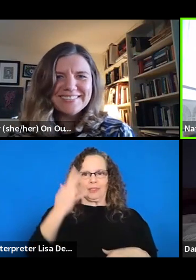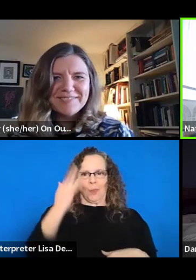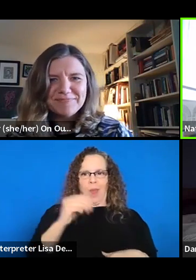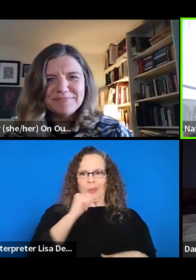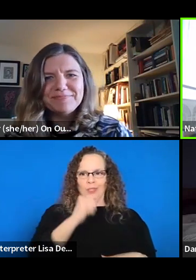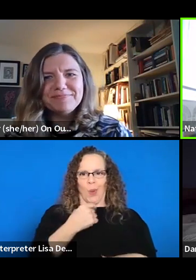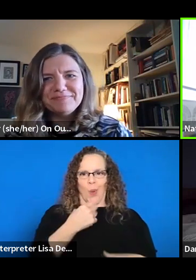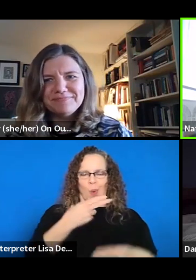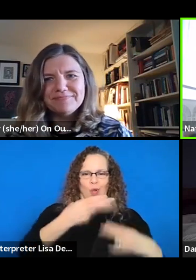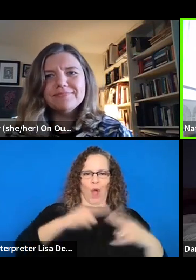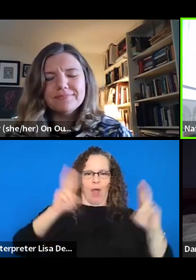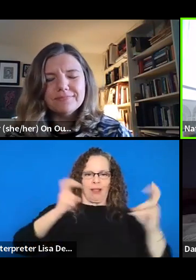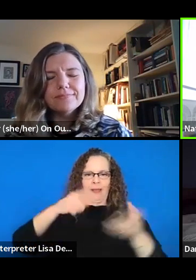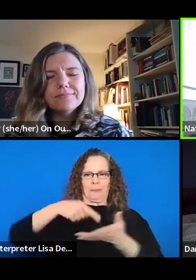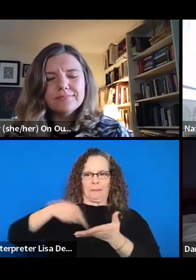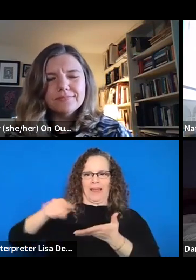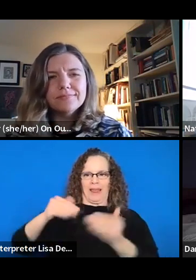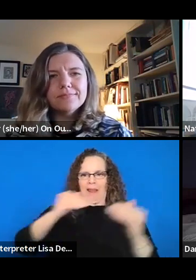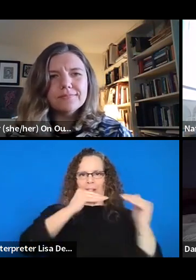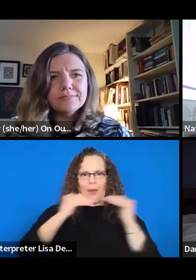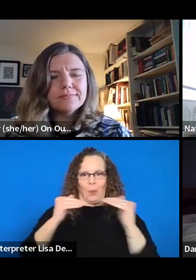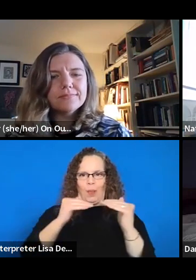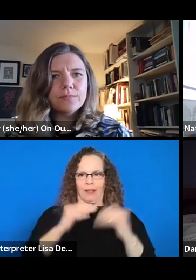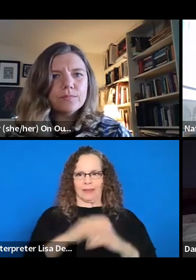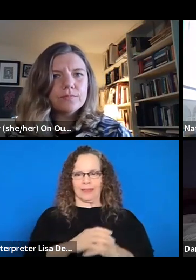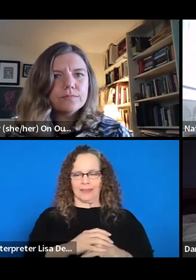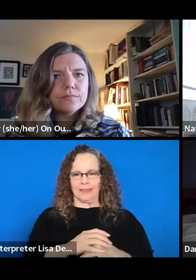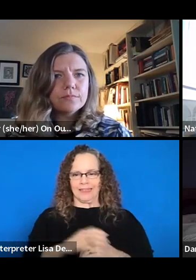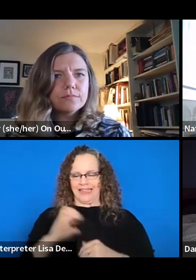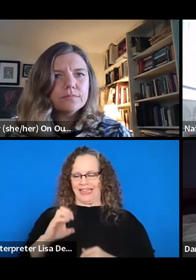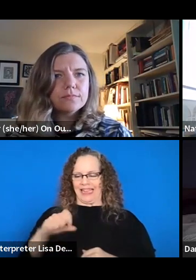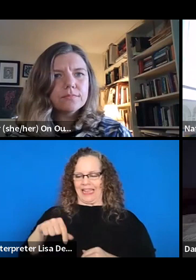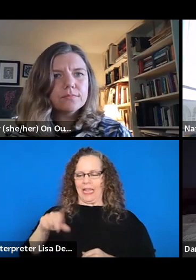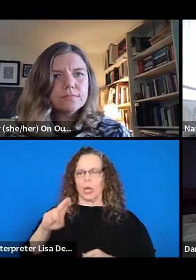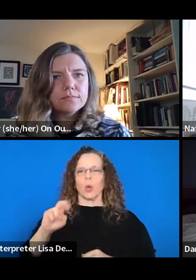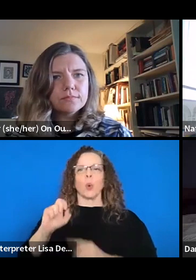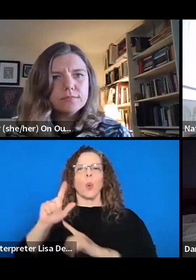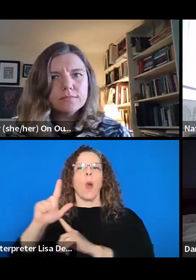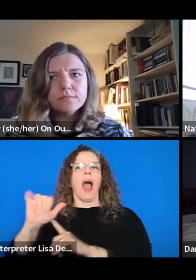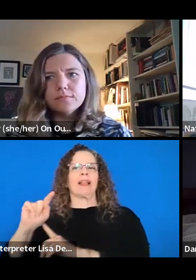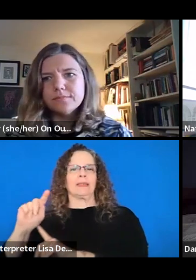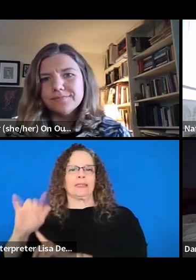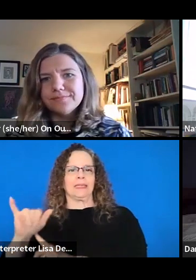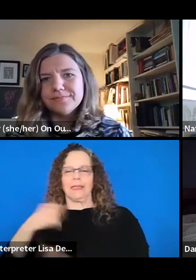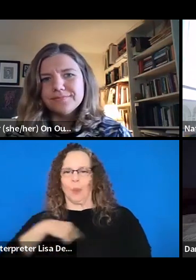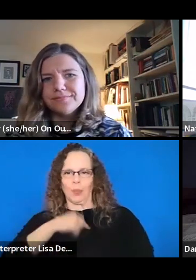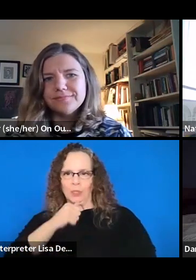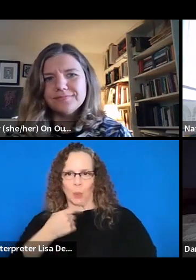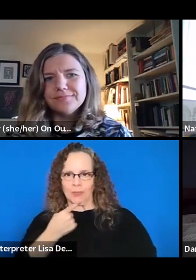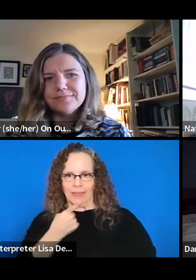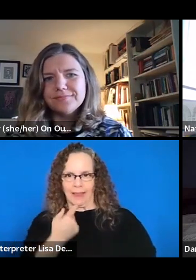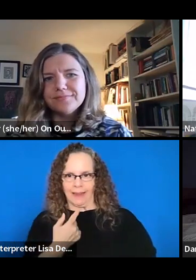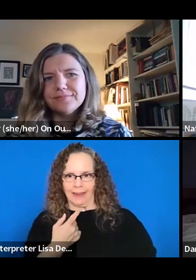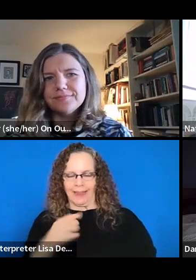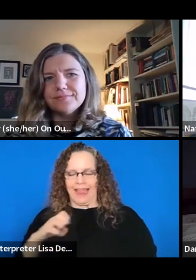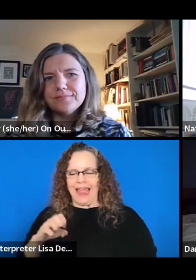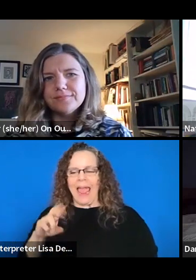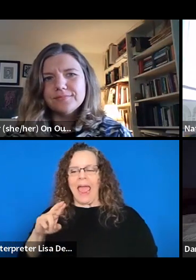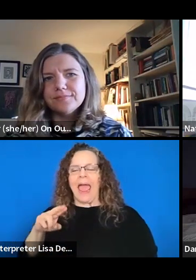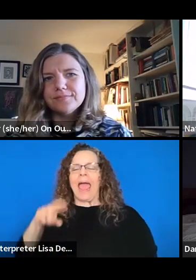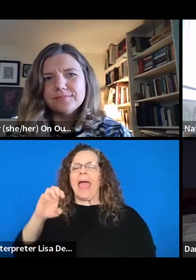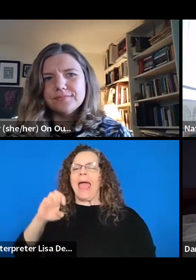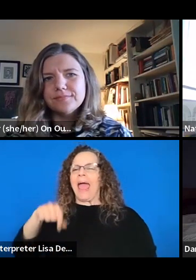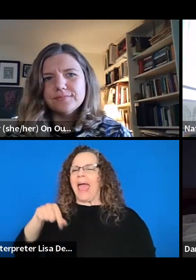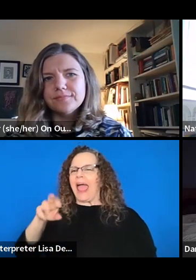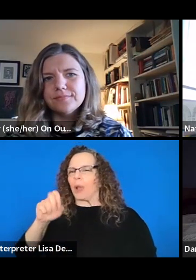Um, and I just wanted to lift that up. Yeah. This is so related to something I want to ask Daniel about. I'm going to kick it to you next. Uh, Daniel